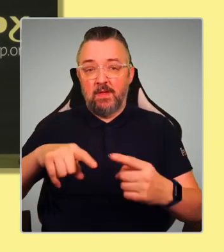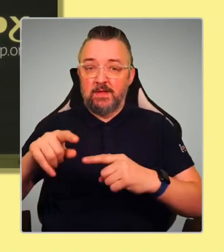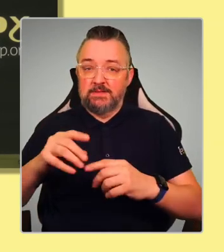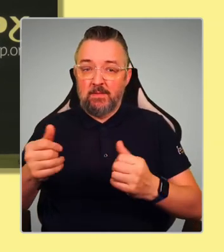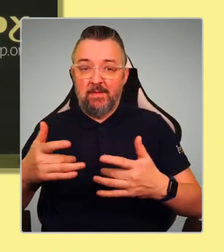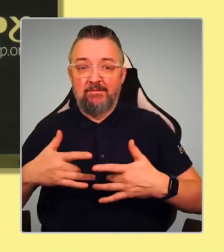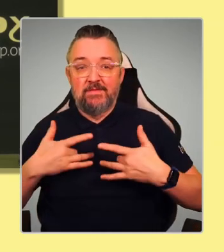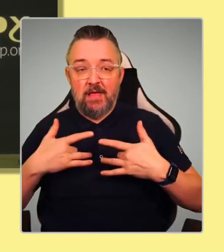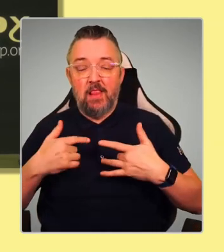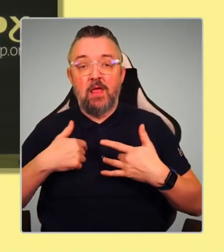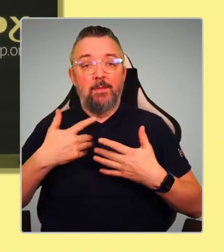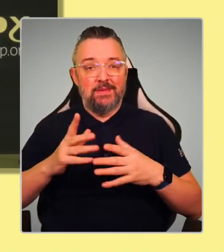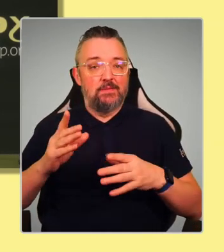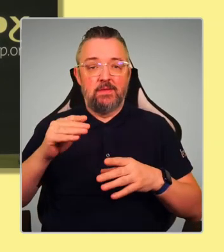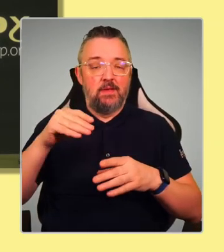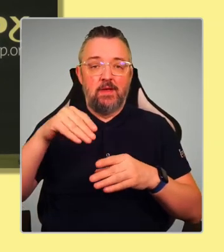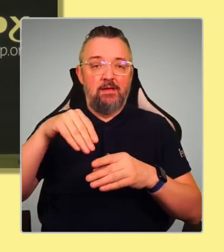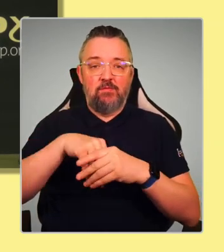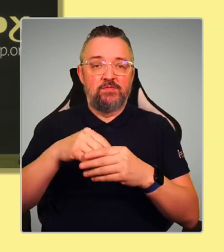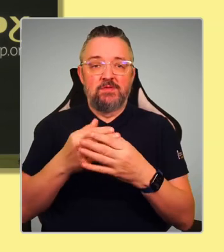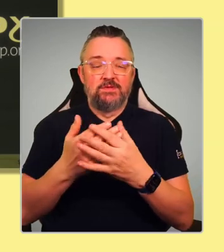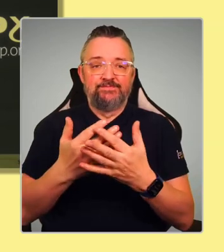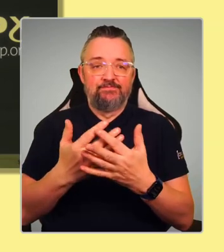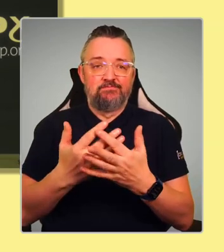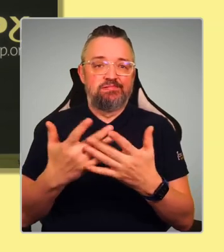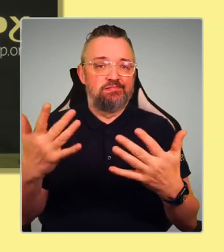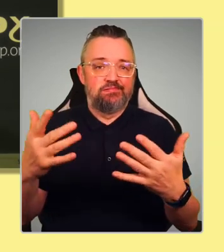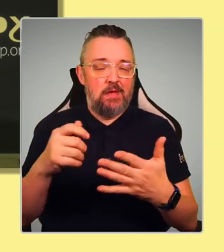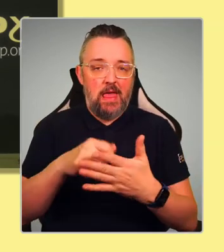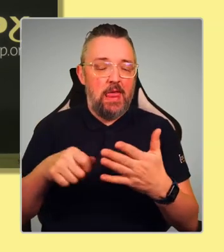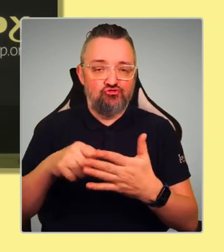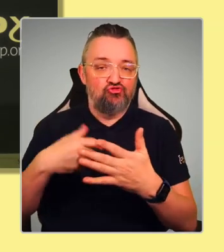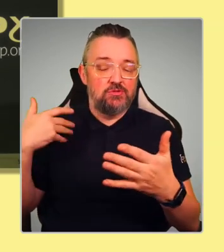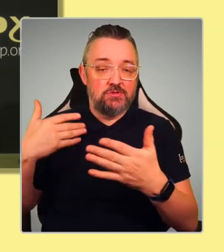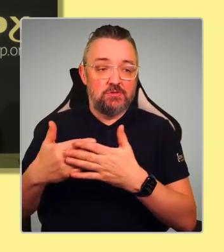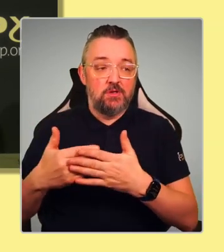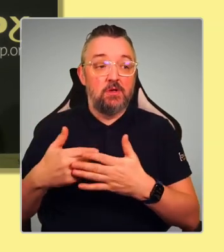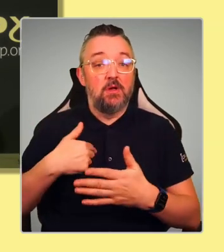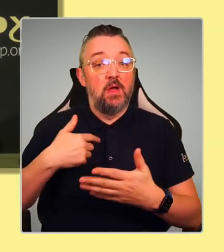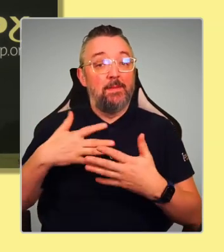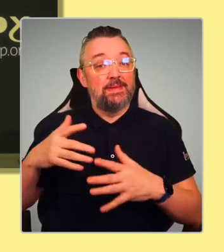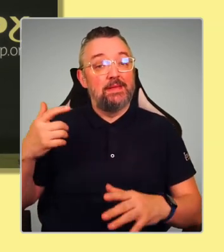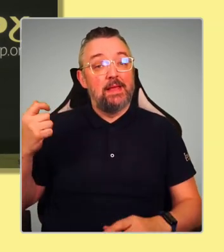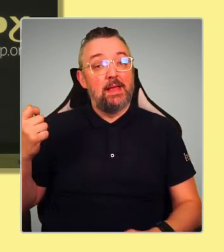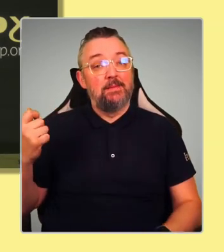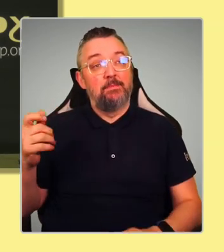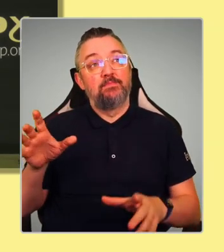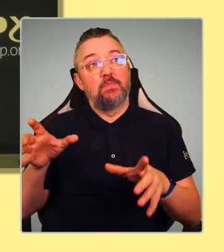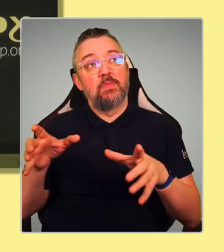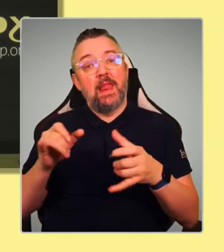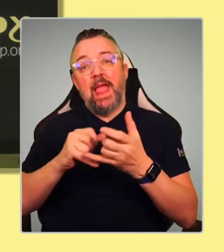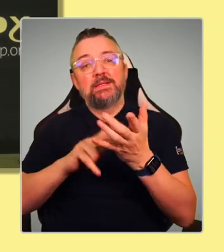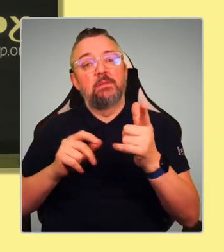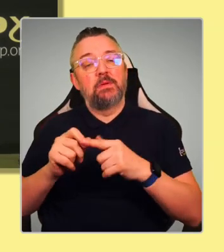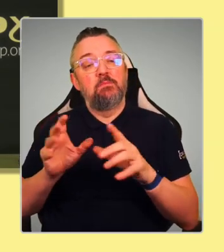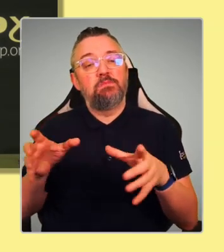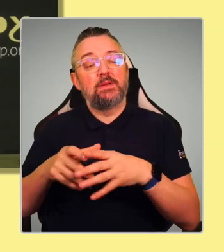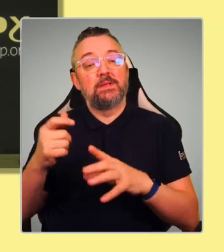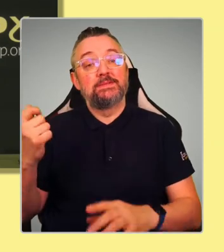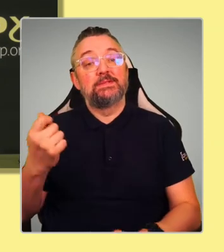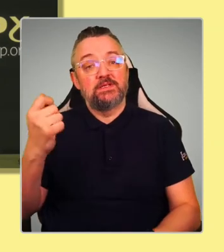so many of those elections. The success that we've had as a party is because of exceptional leadership,